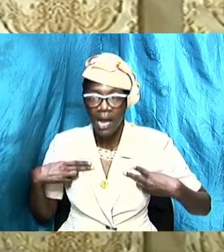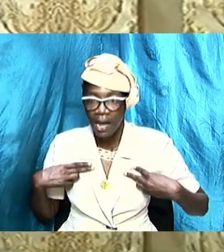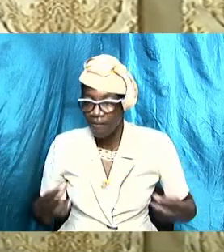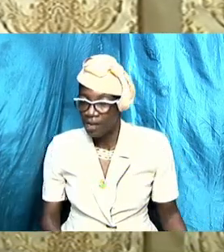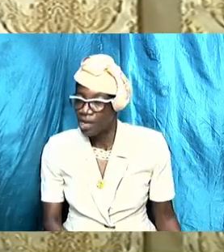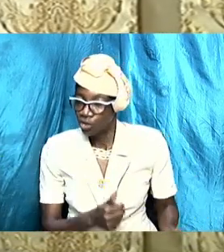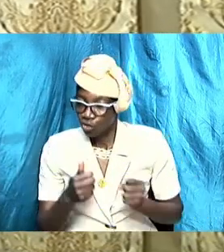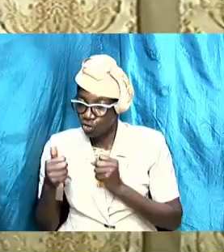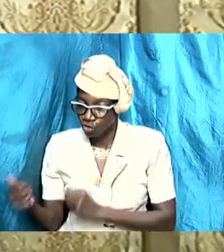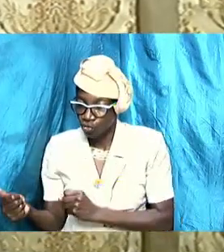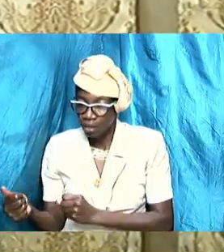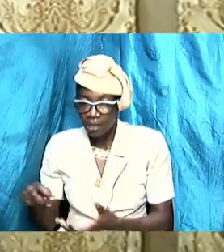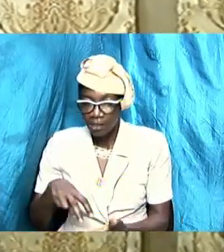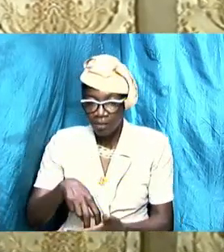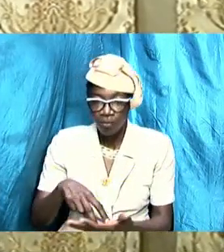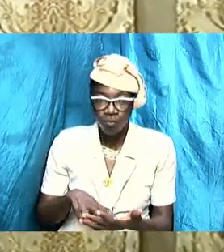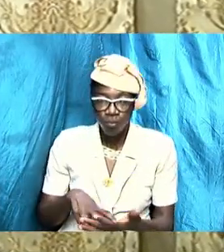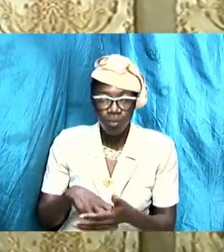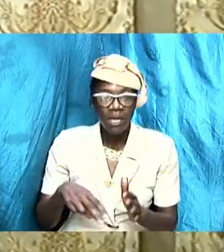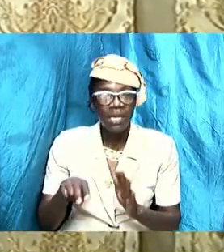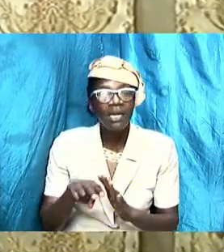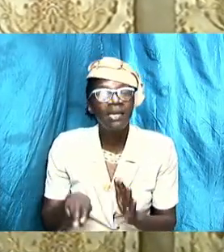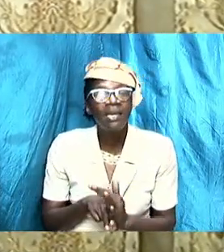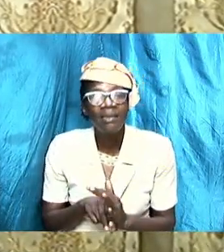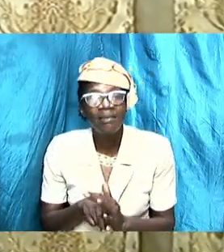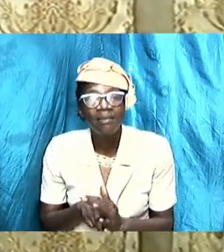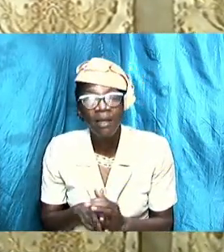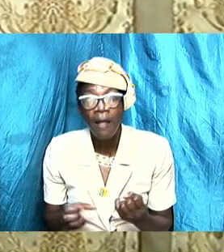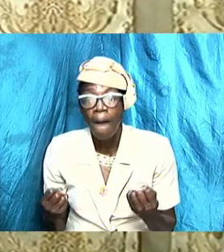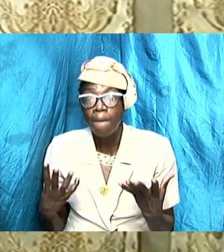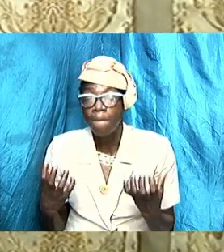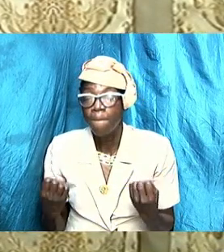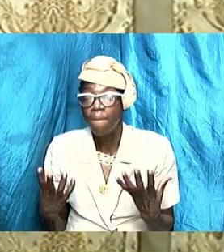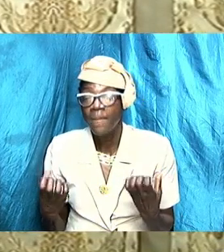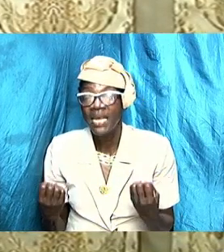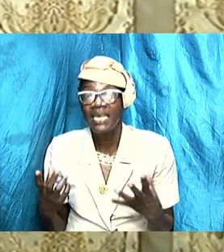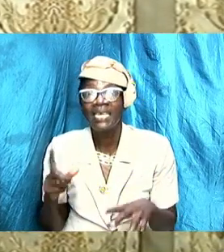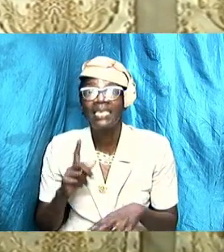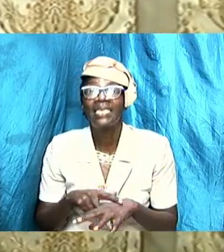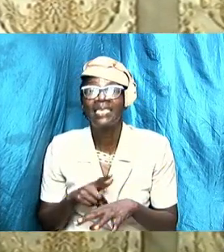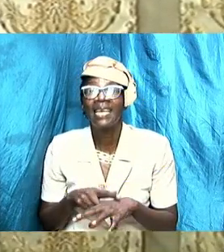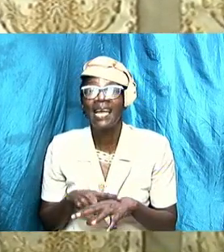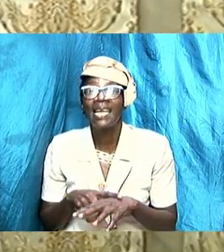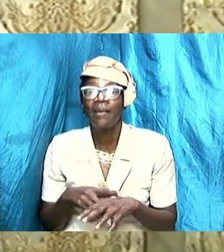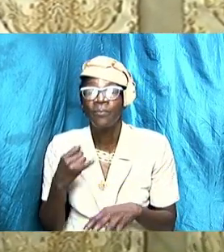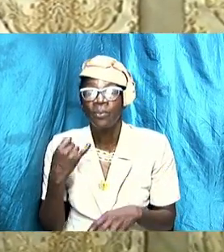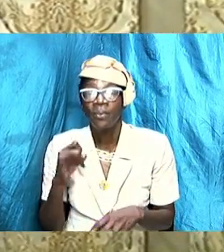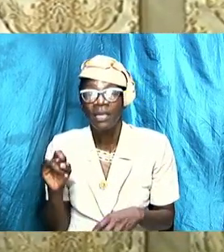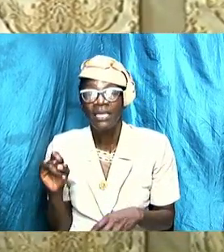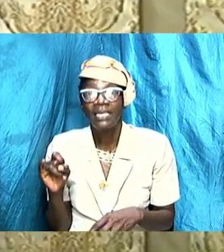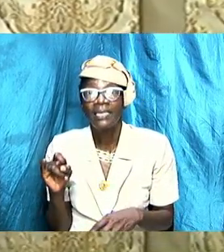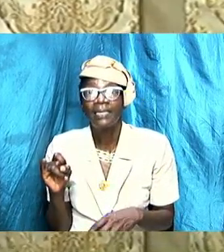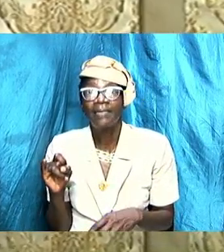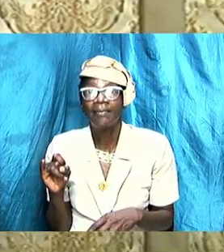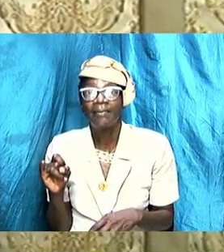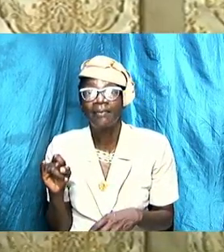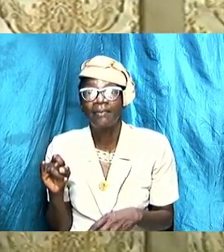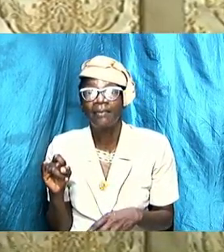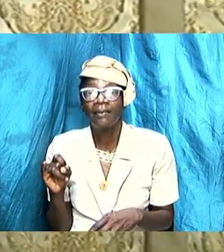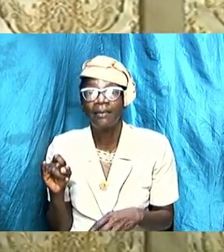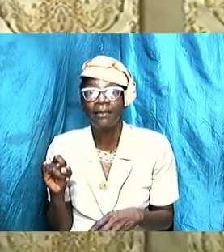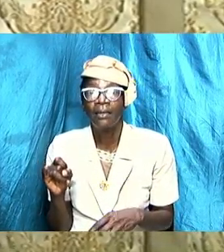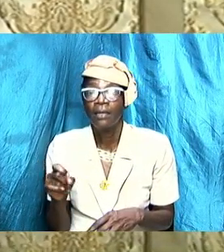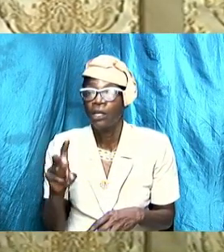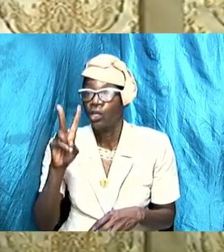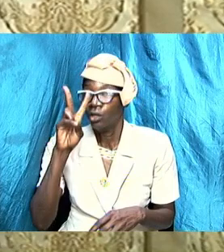and we have our weaknesses and in many instances it is the combined